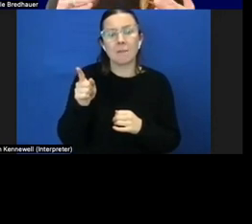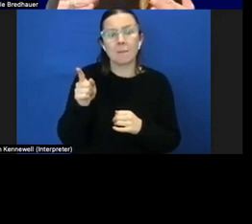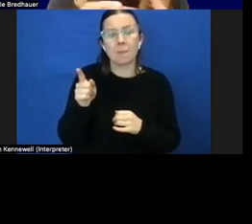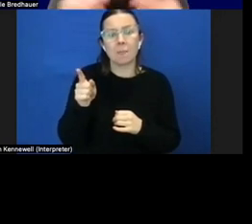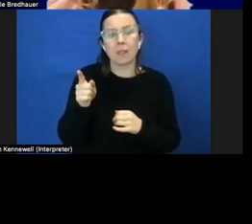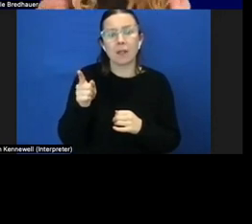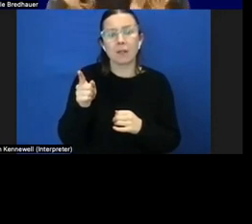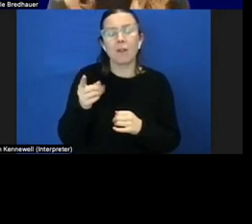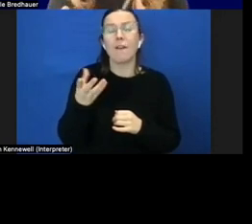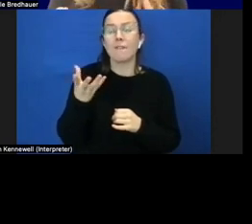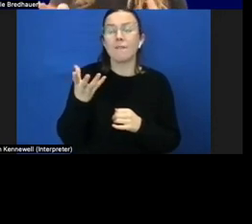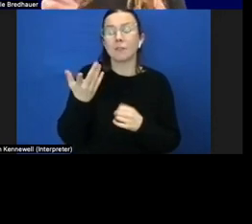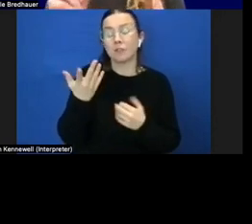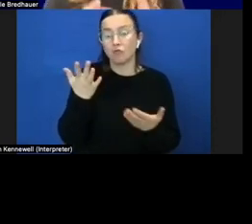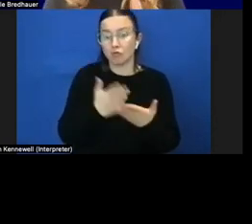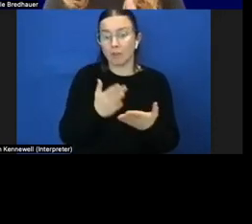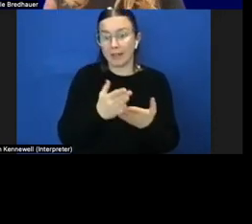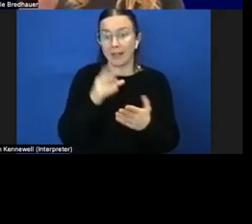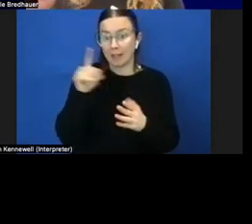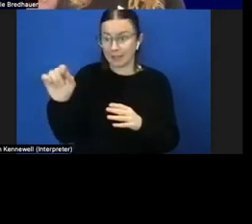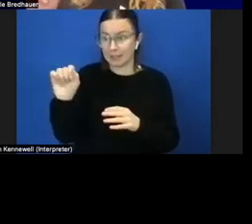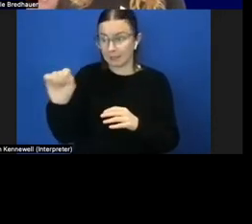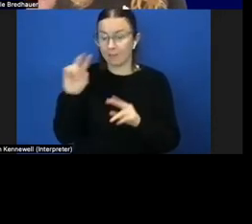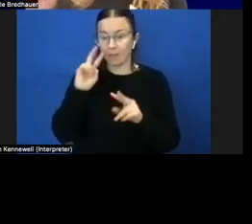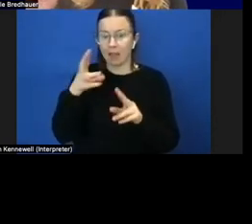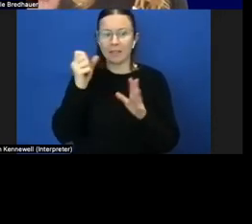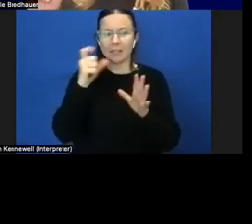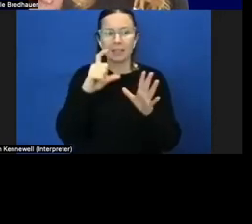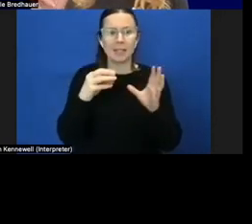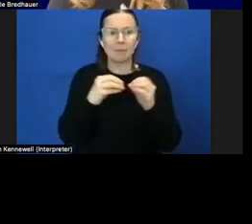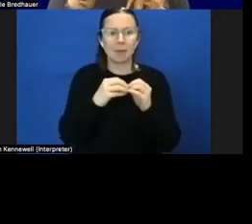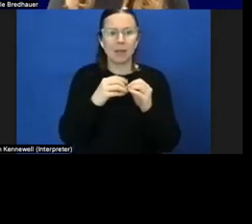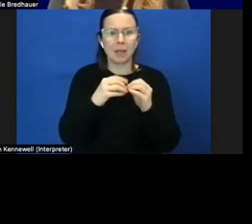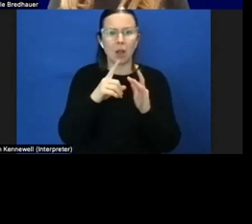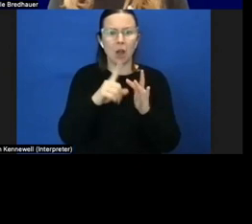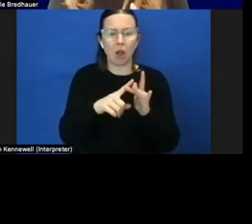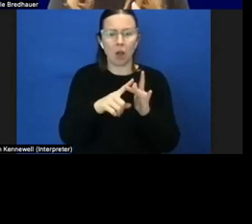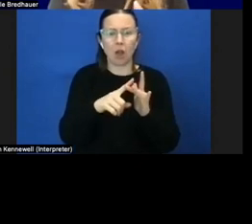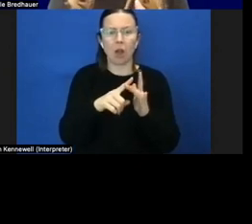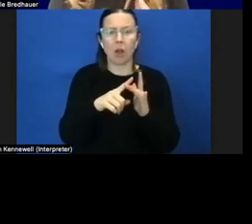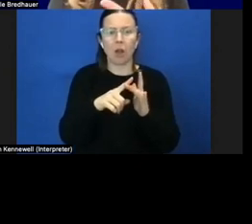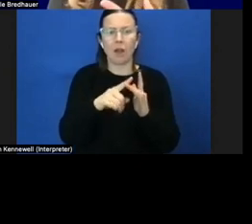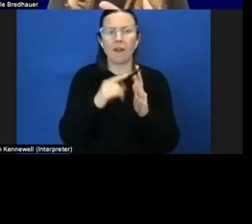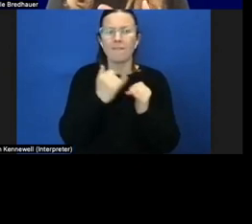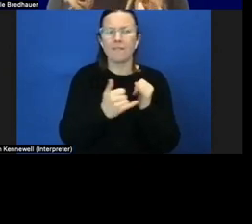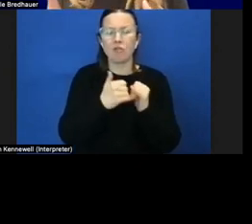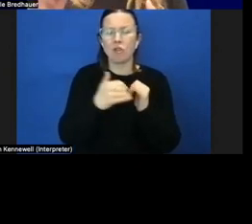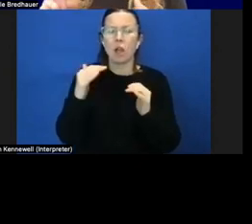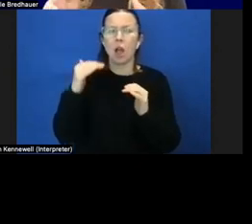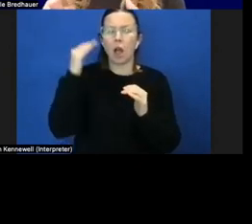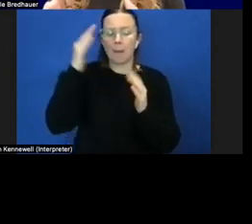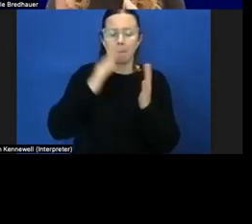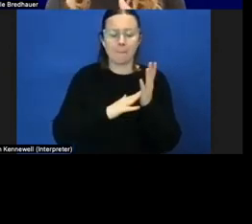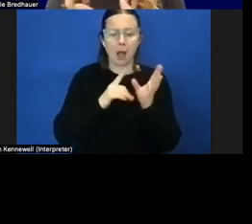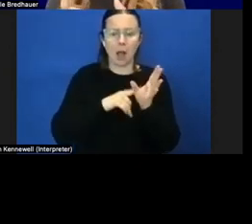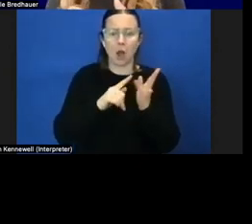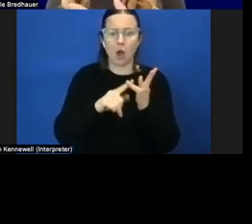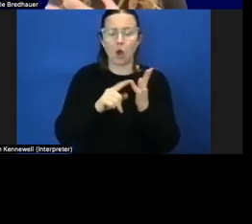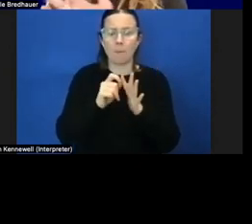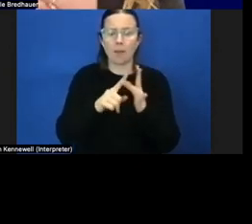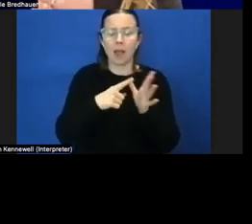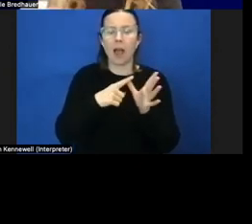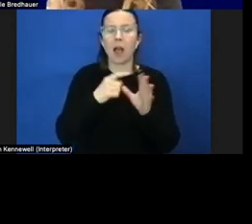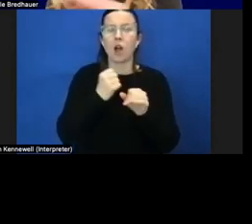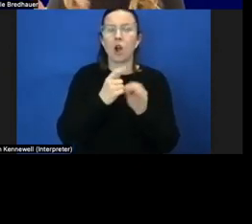a vision perspective he's got cvi um very high myopia glaucoma